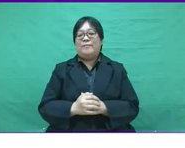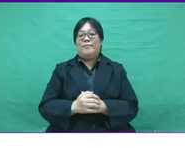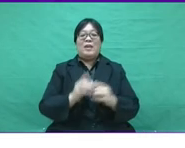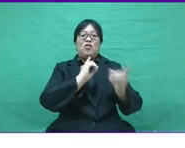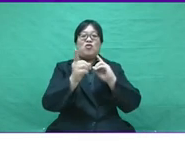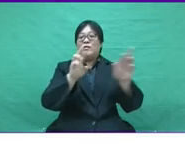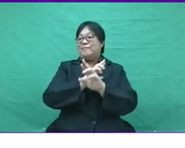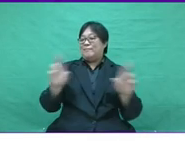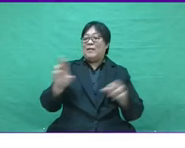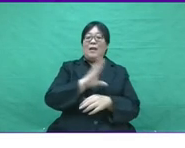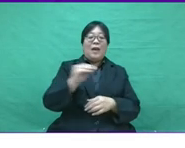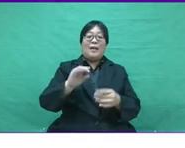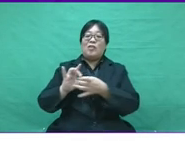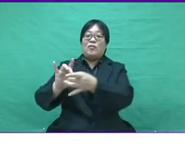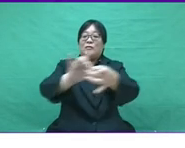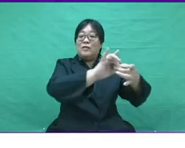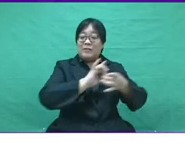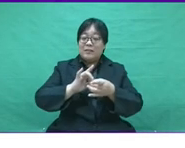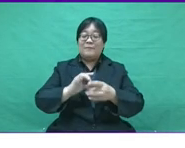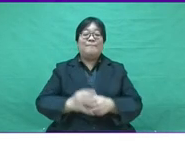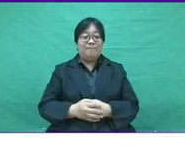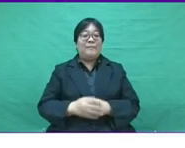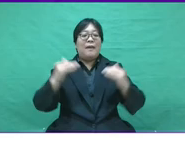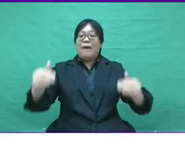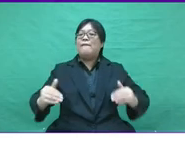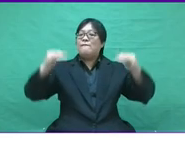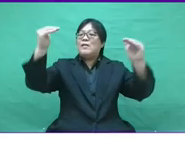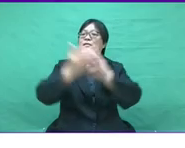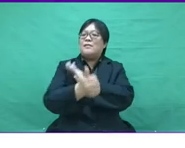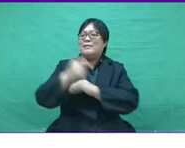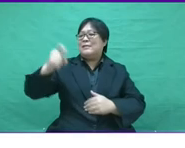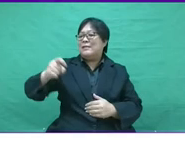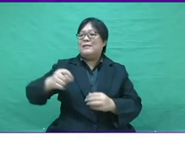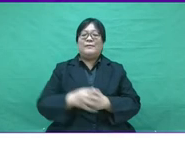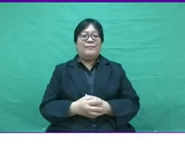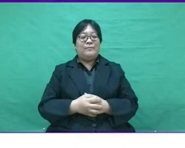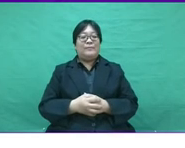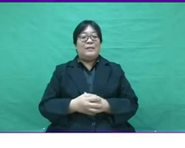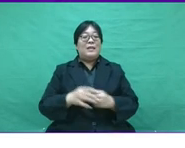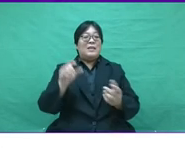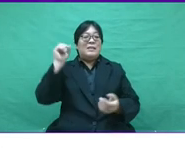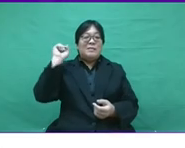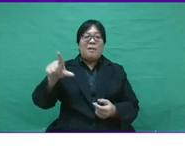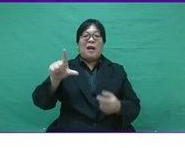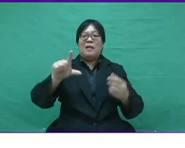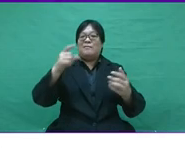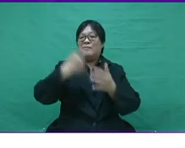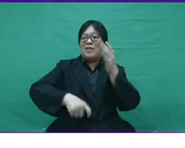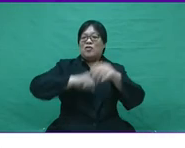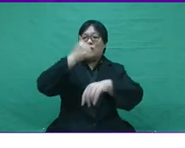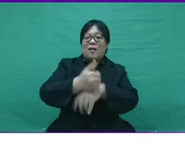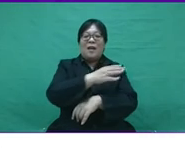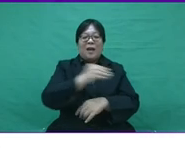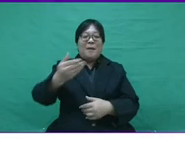innovations, innovation management, the digital readiness and connectivity, the enhancements of the skills